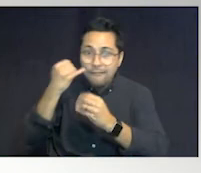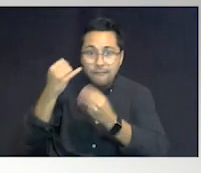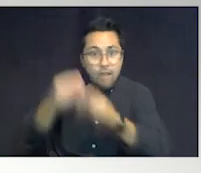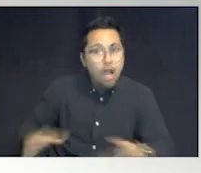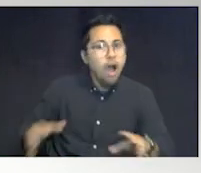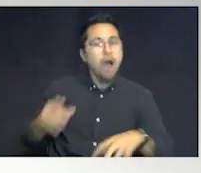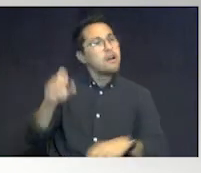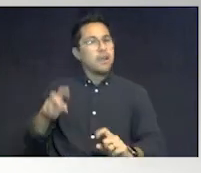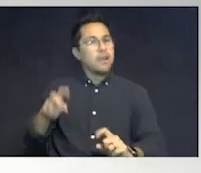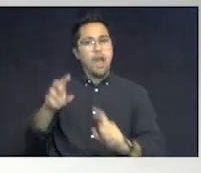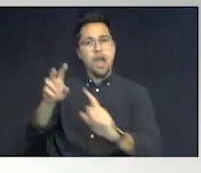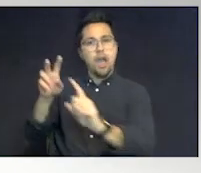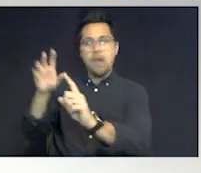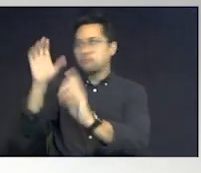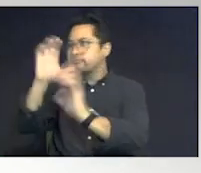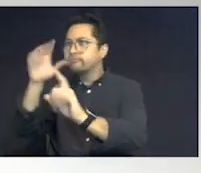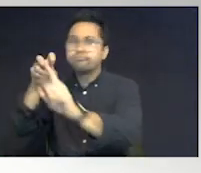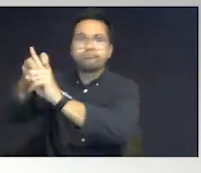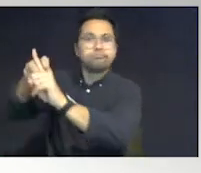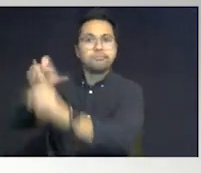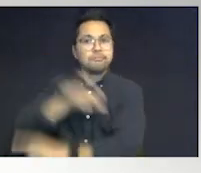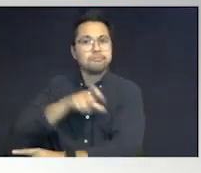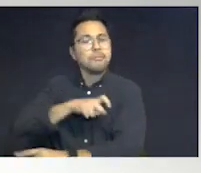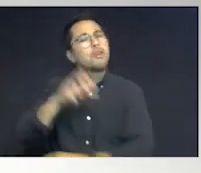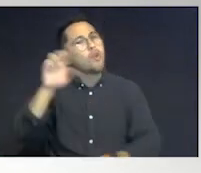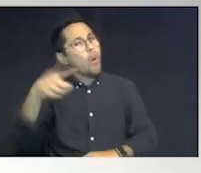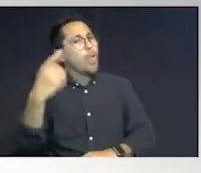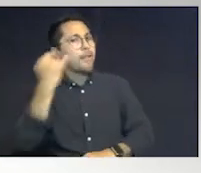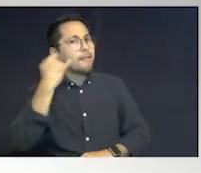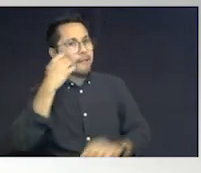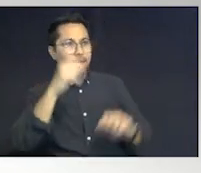to police officers. But it's only if you build capacity.